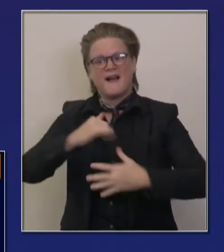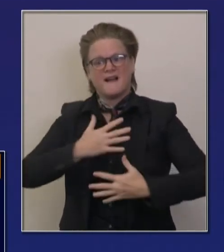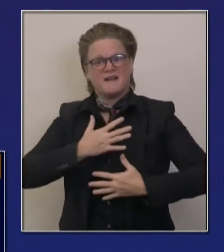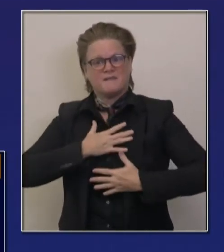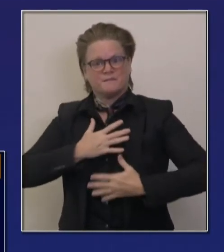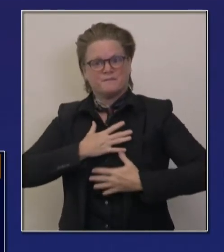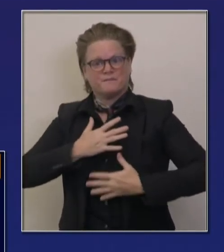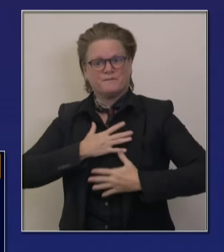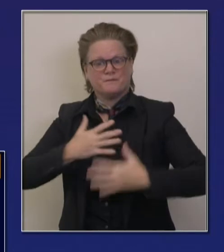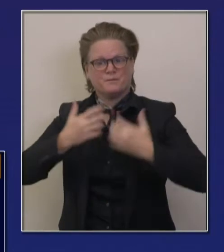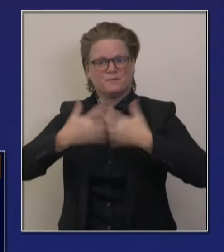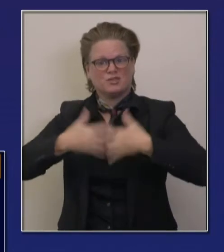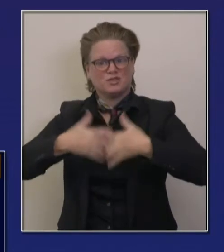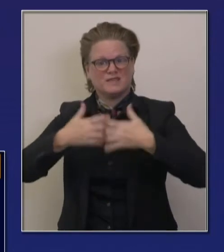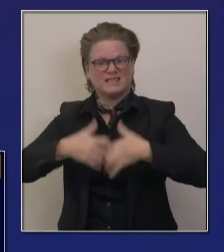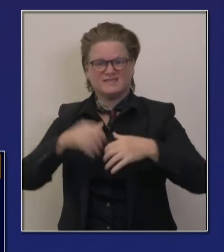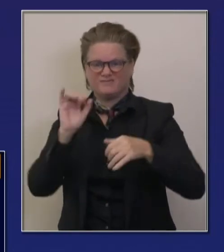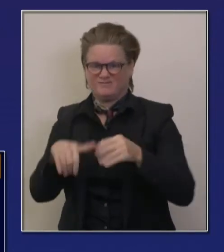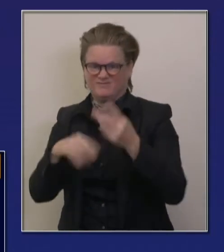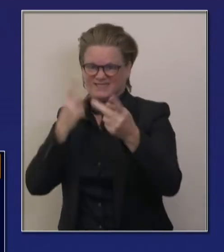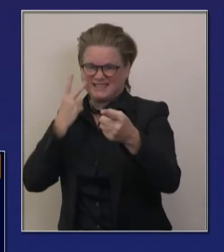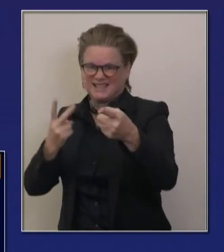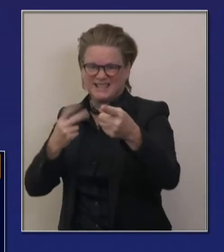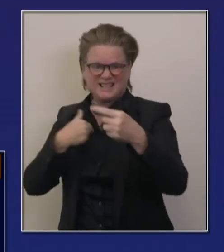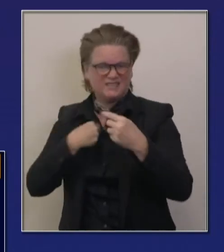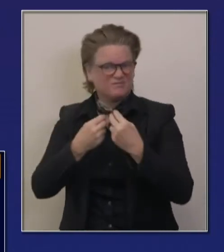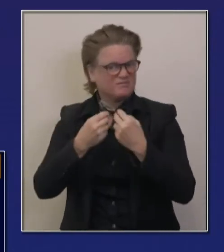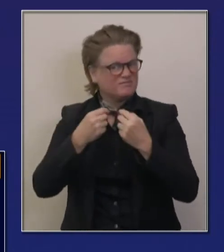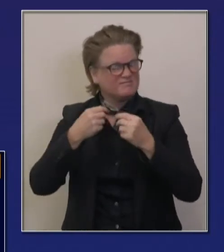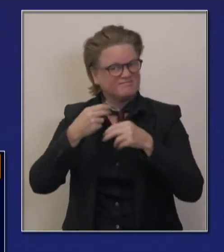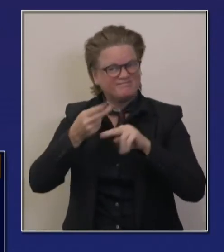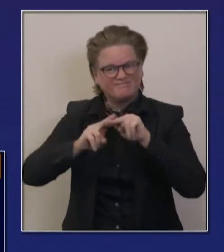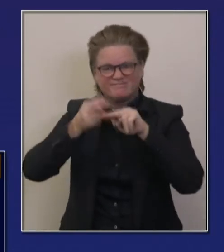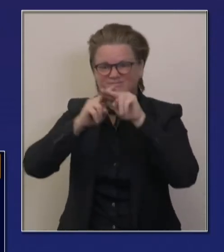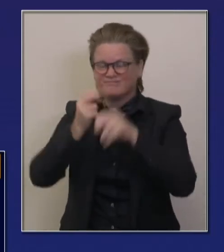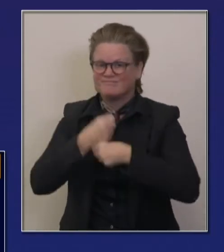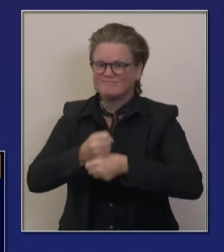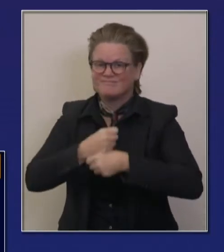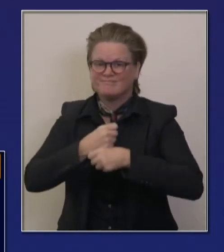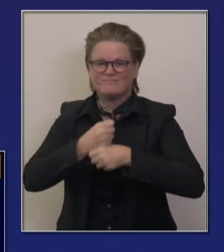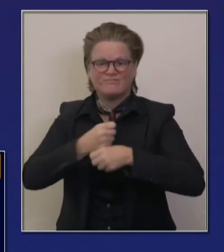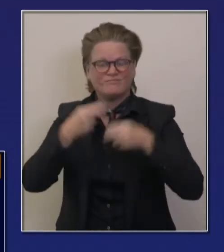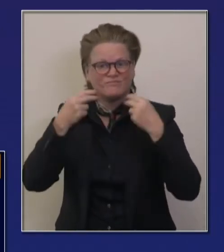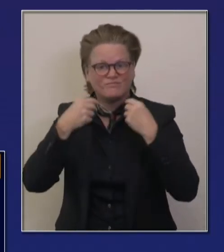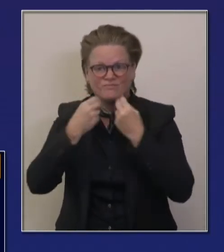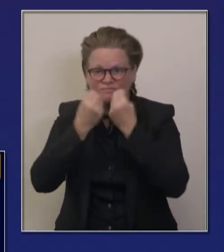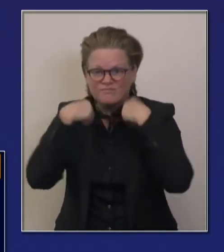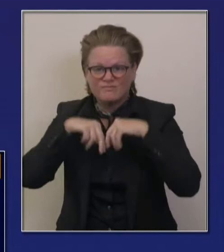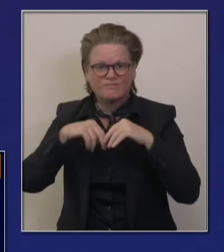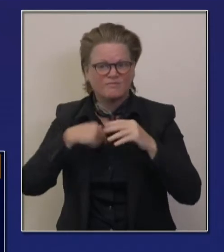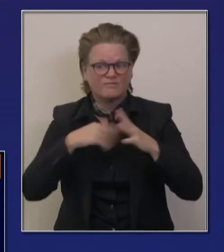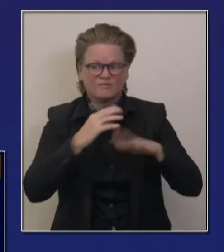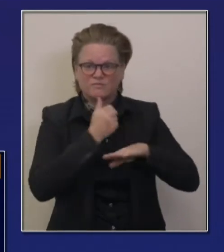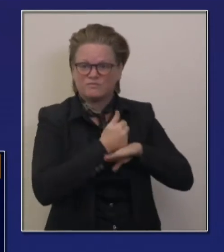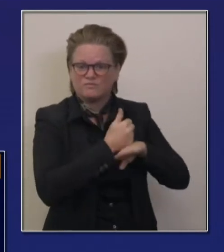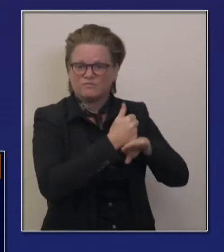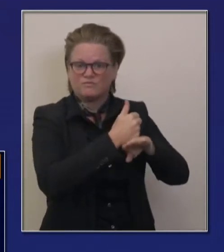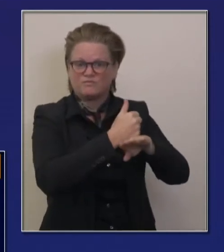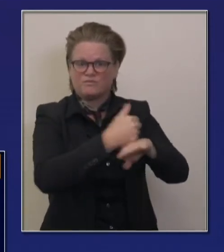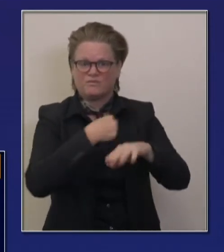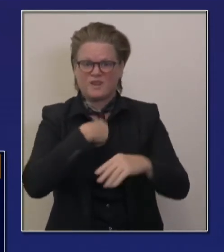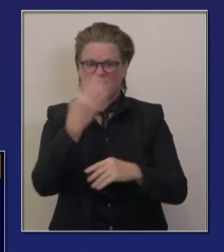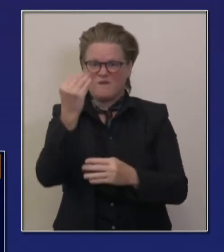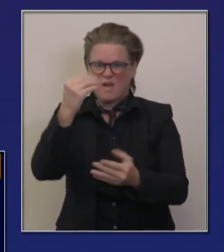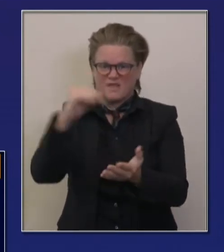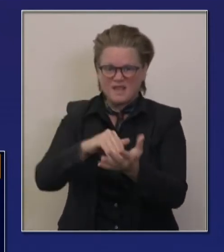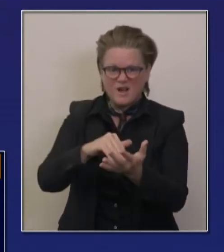number of available ventilators today within the healthcare delivery system, 7,020. But the state has been